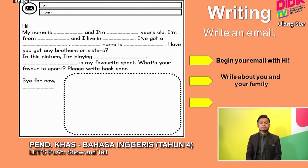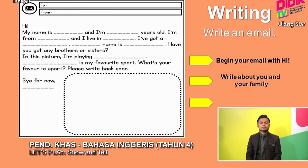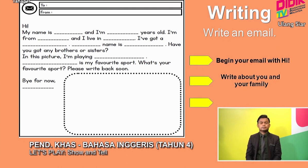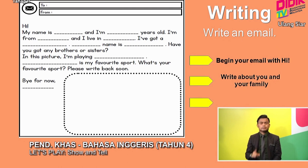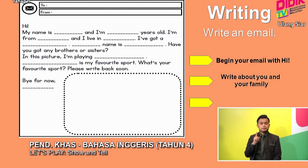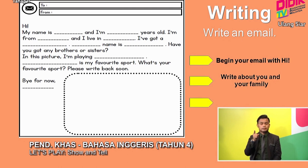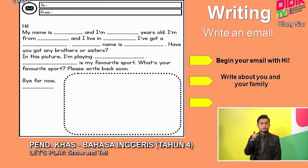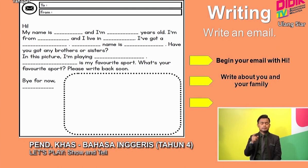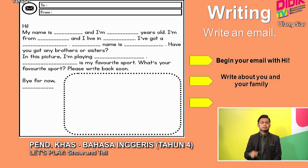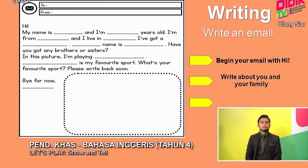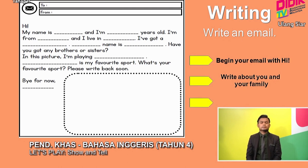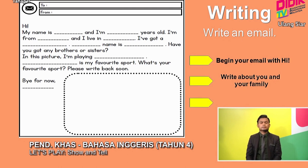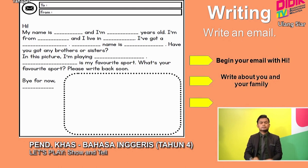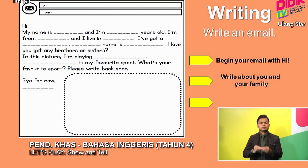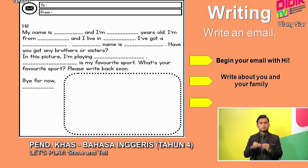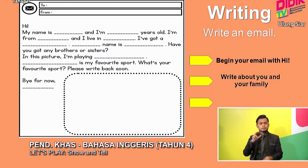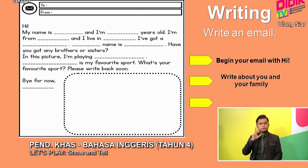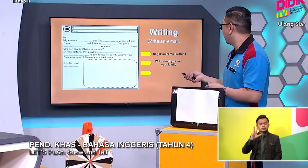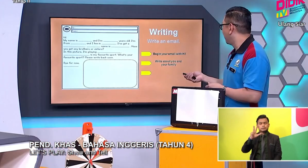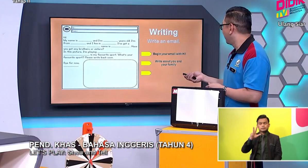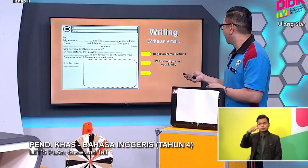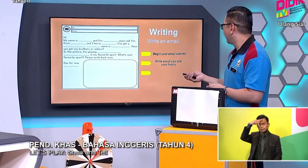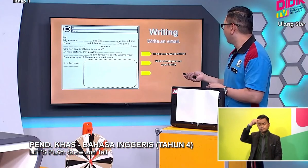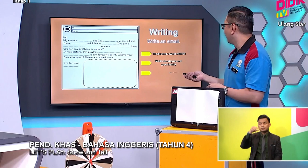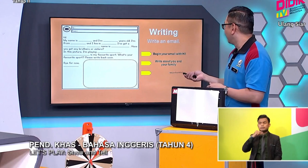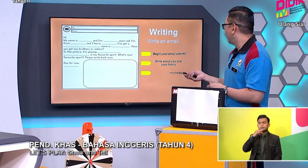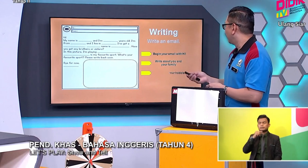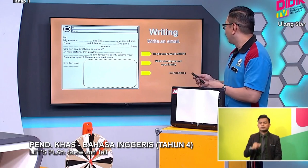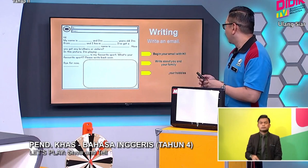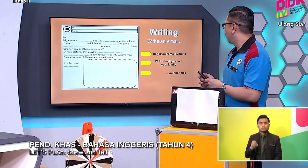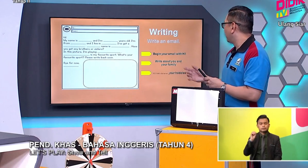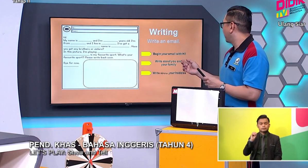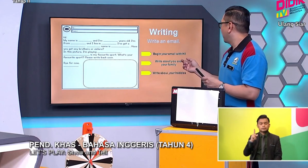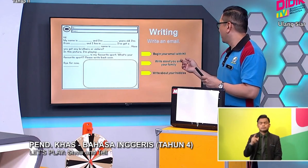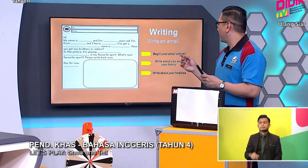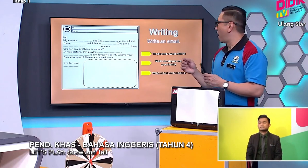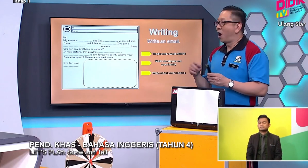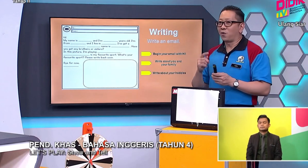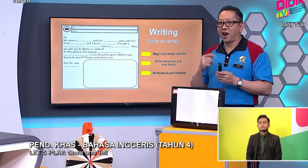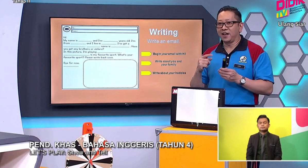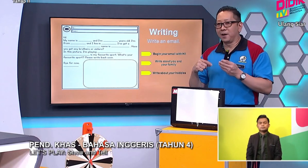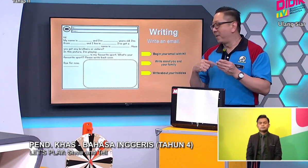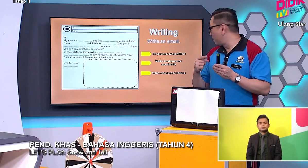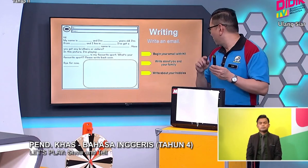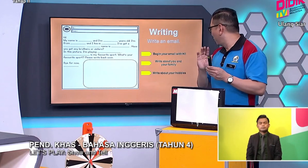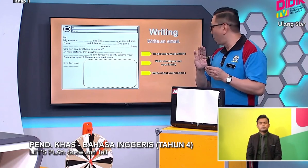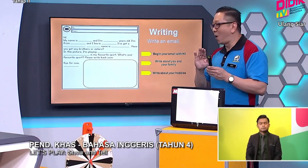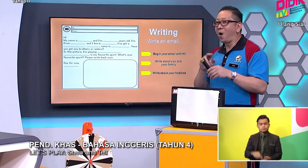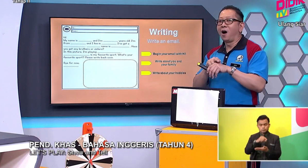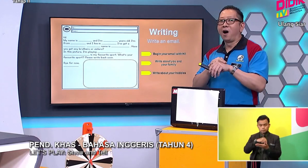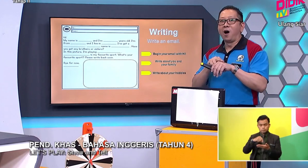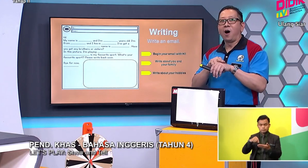Number three. Hey Peng Peng. you with me? Okay. Write. About.